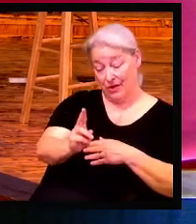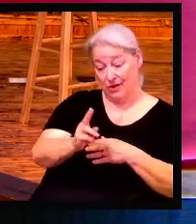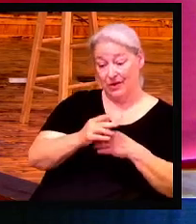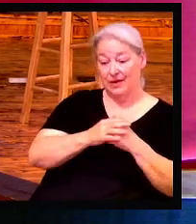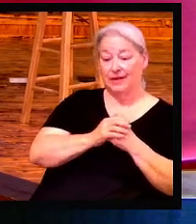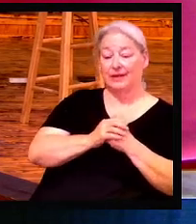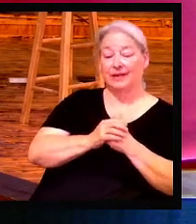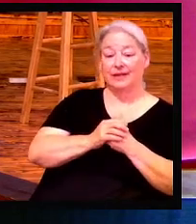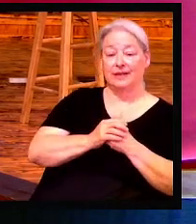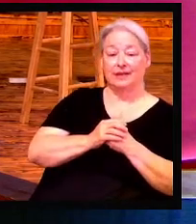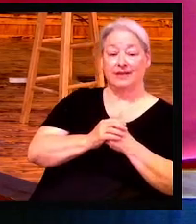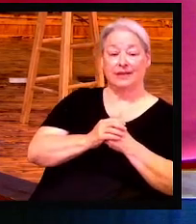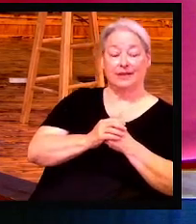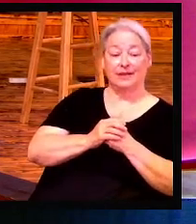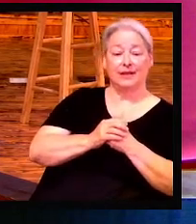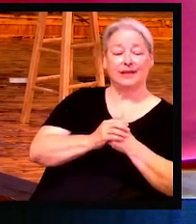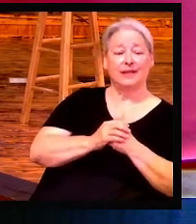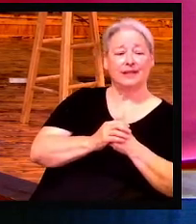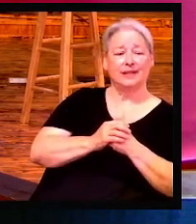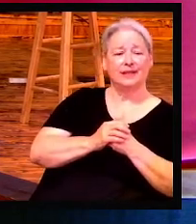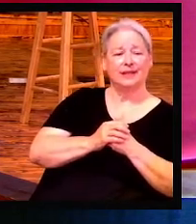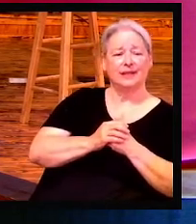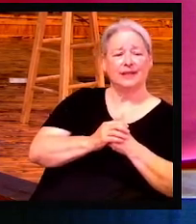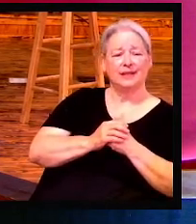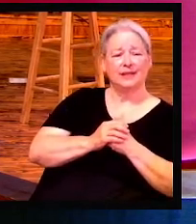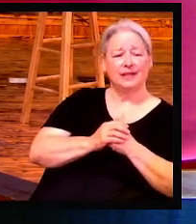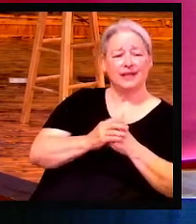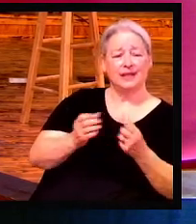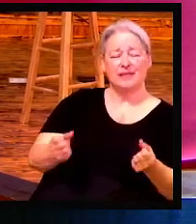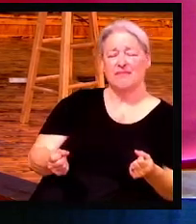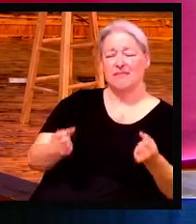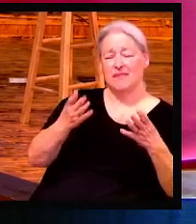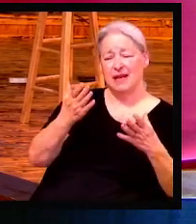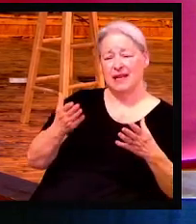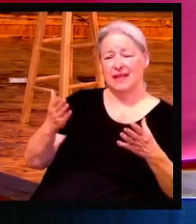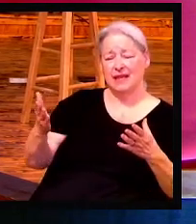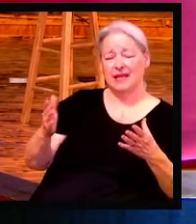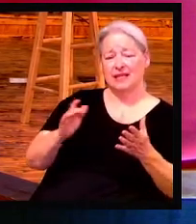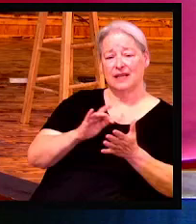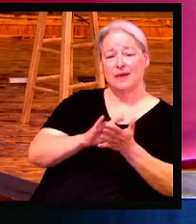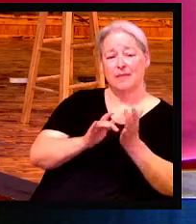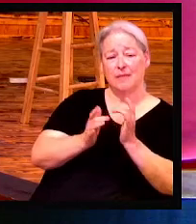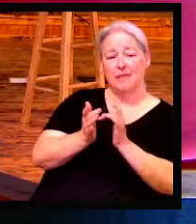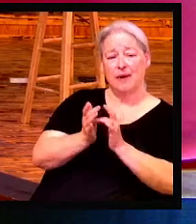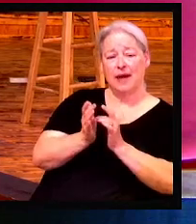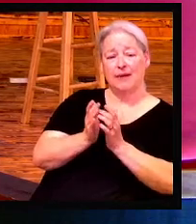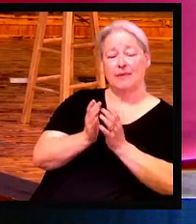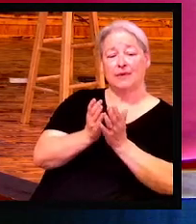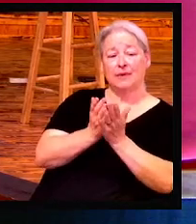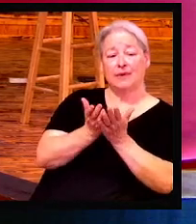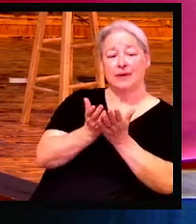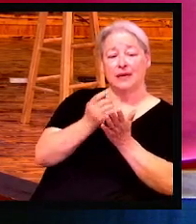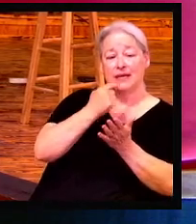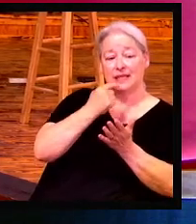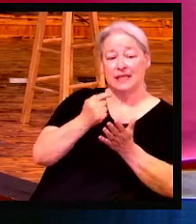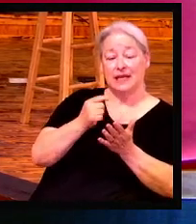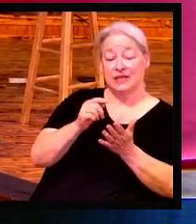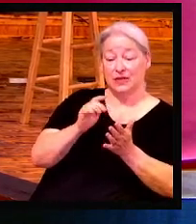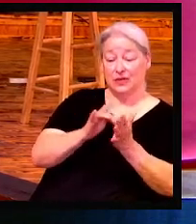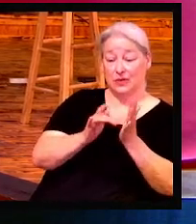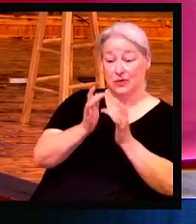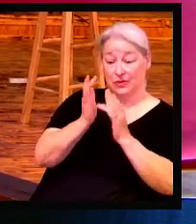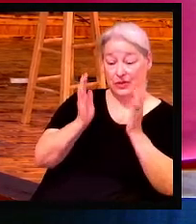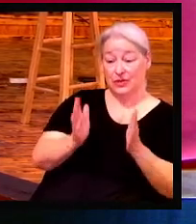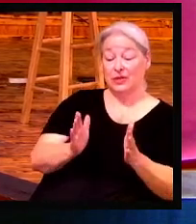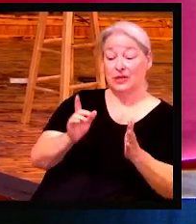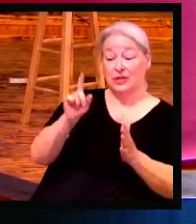because it's still ringing in my heart. You know, there's many things that the Bible says a Christian should be and the fruits of the Holy Spirit